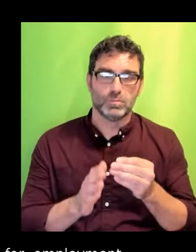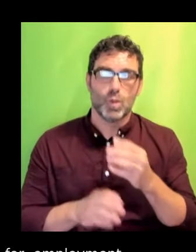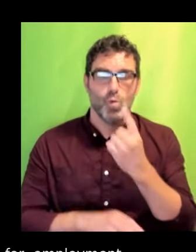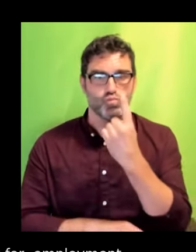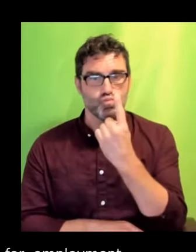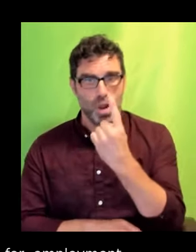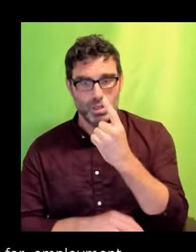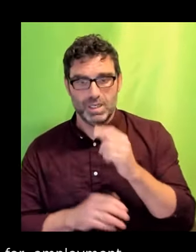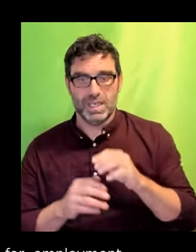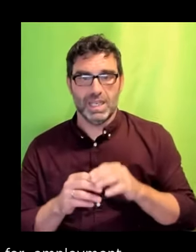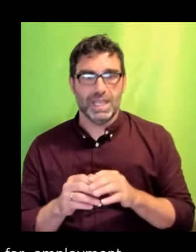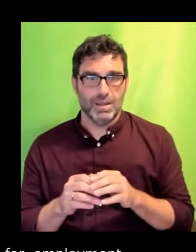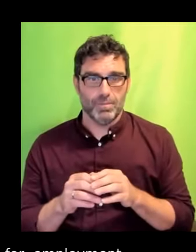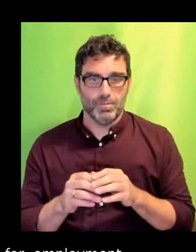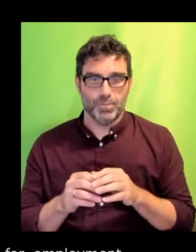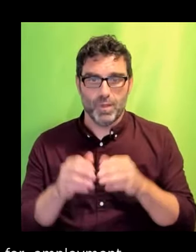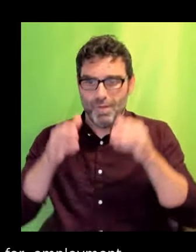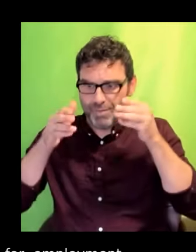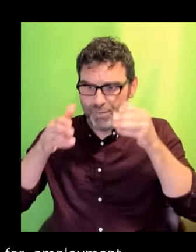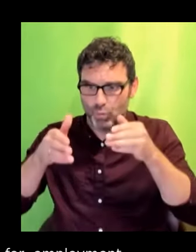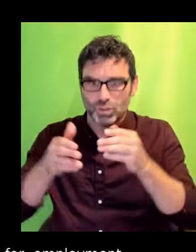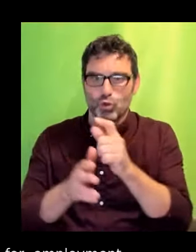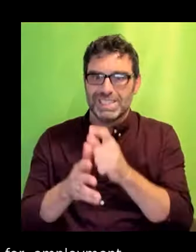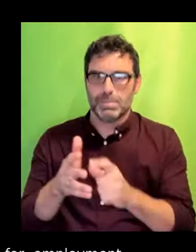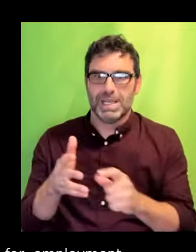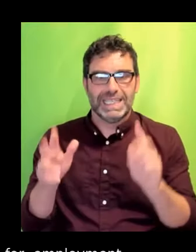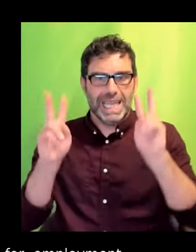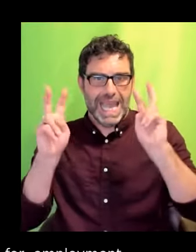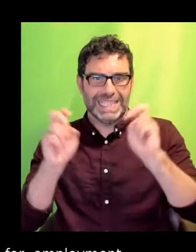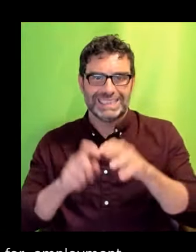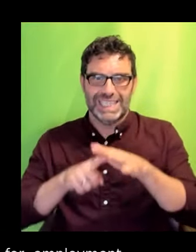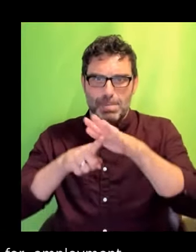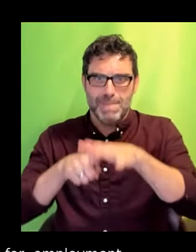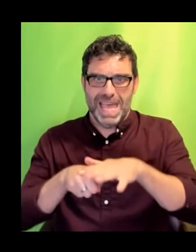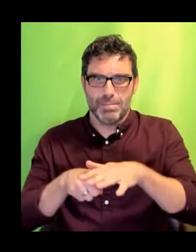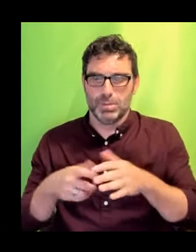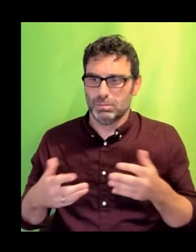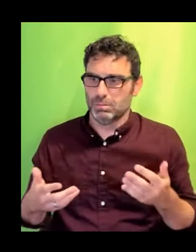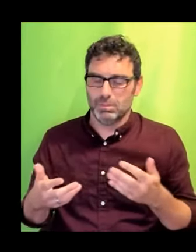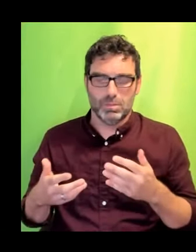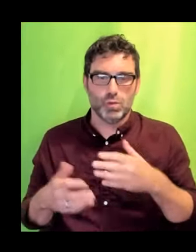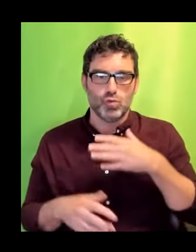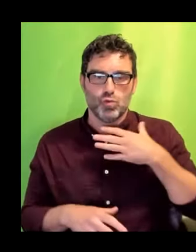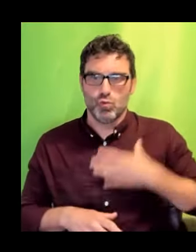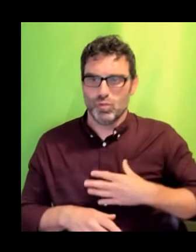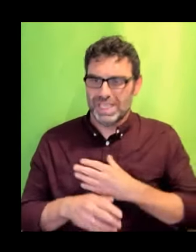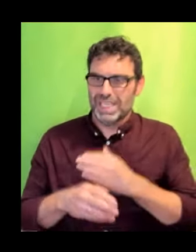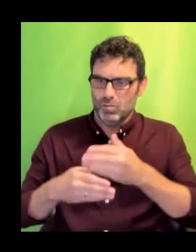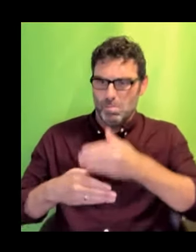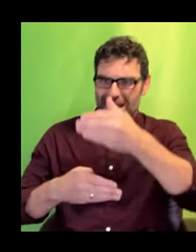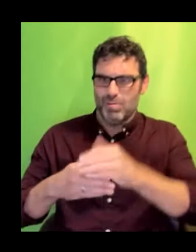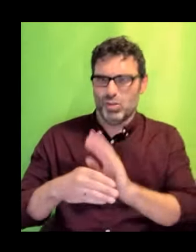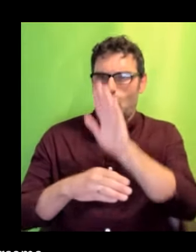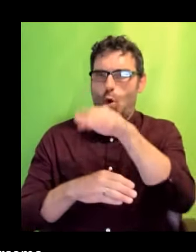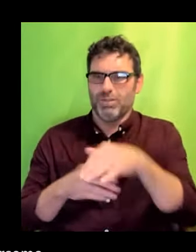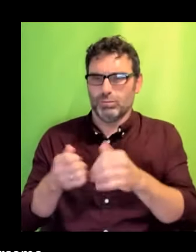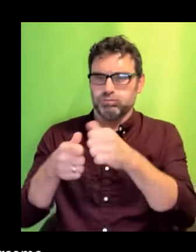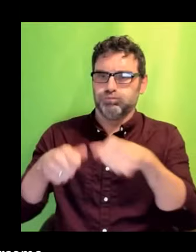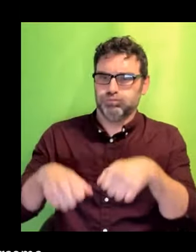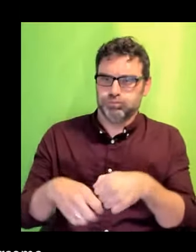overcome, something built on the charity of others and the struggle of the disabled person.